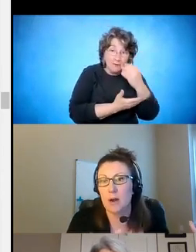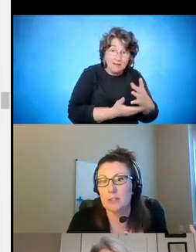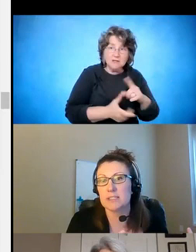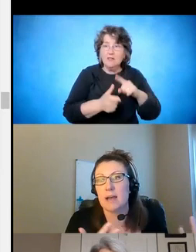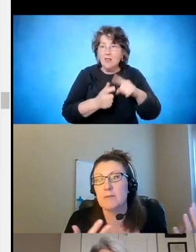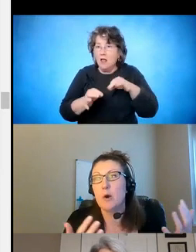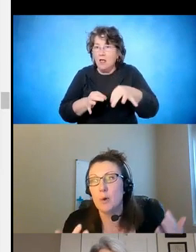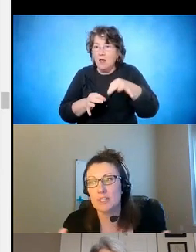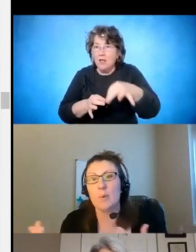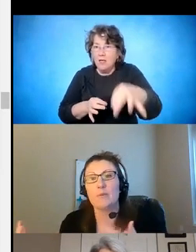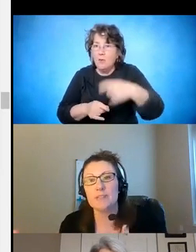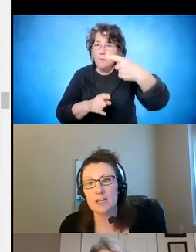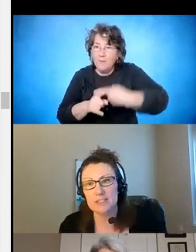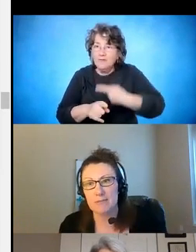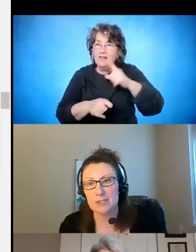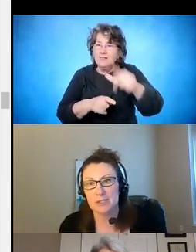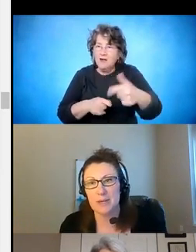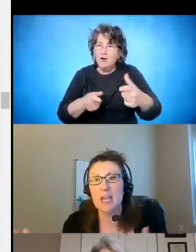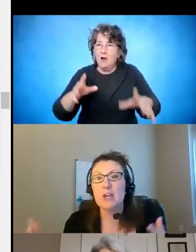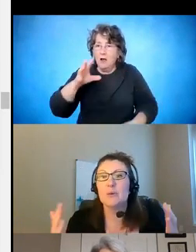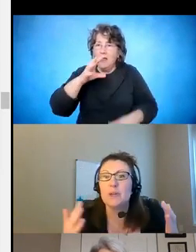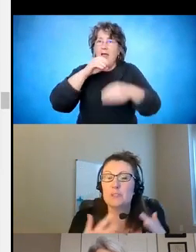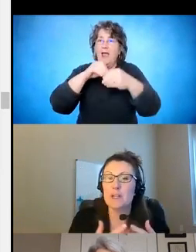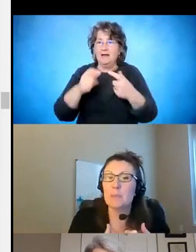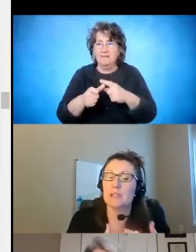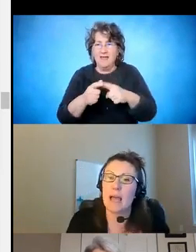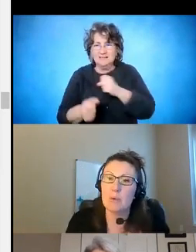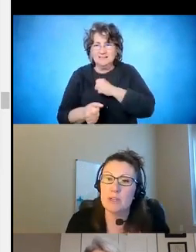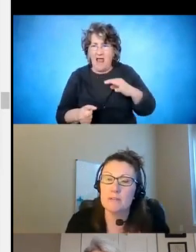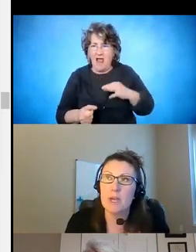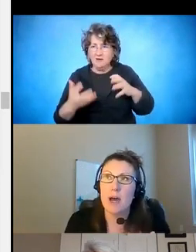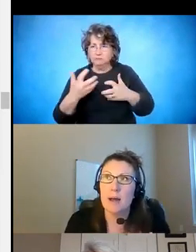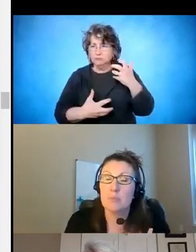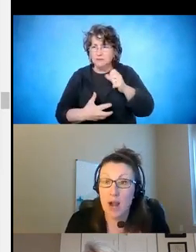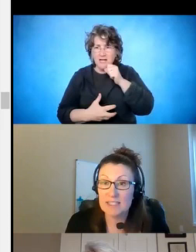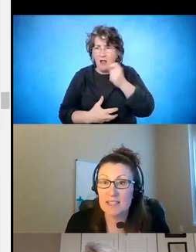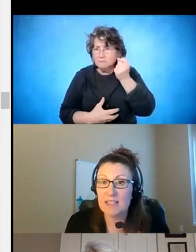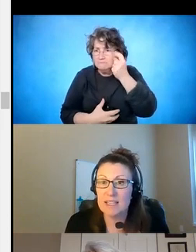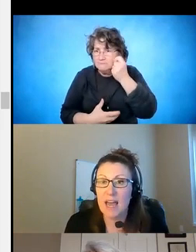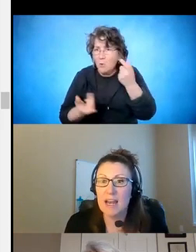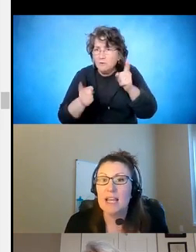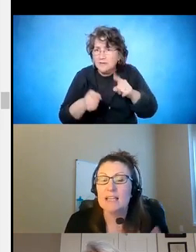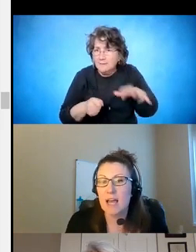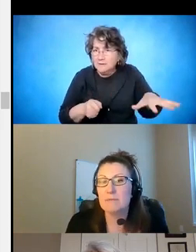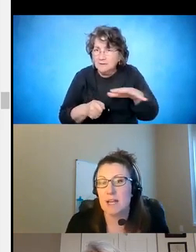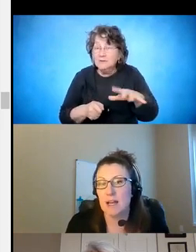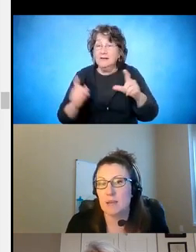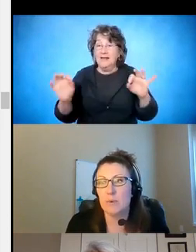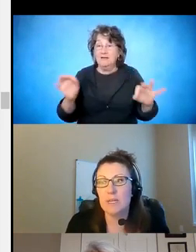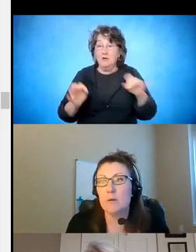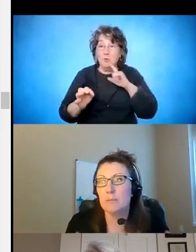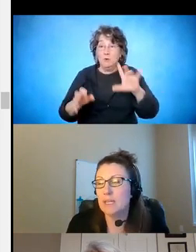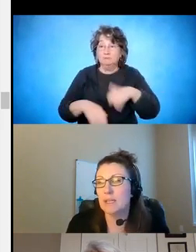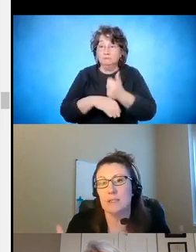in and our staff wasn't aware of what their staff was doing. So when you develop a collaborative process like that, it's live time.